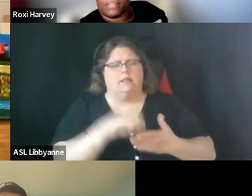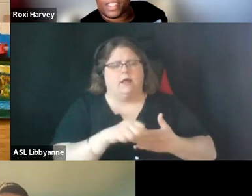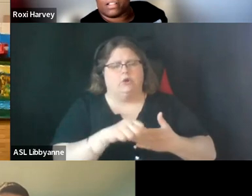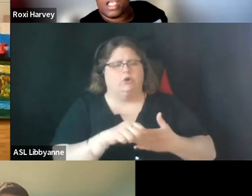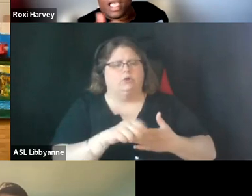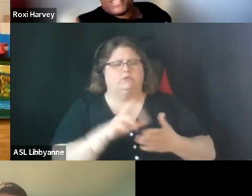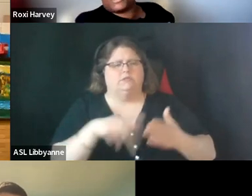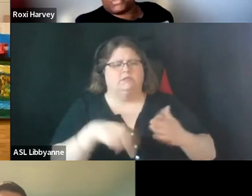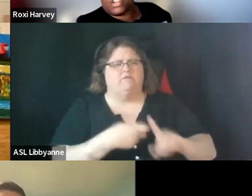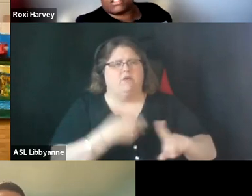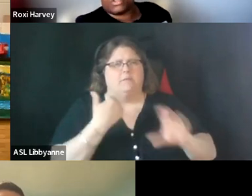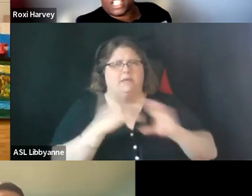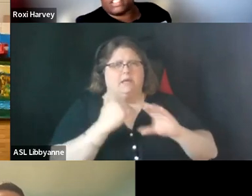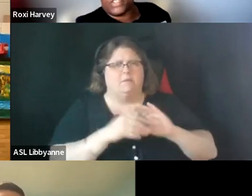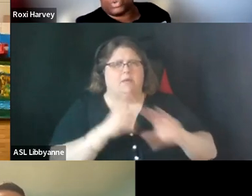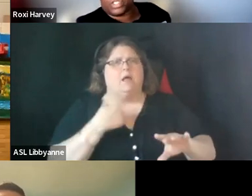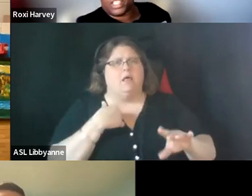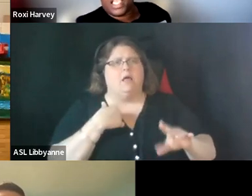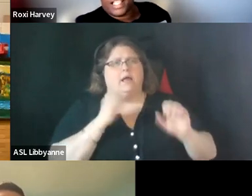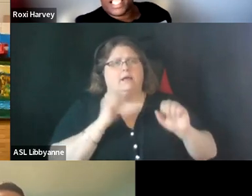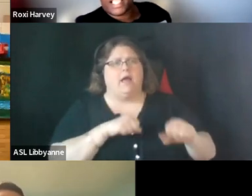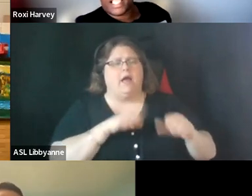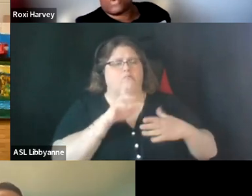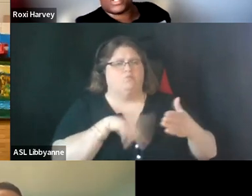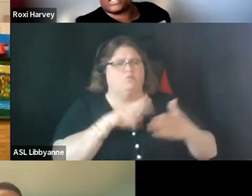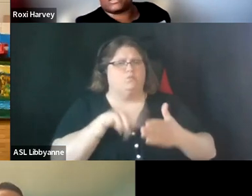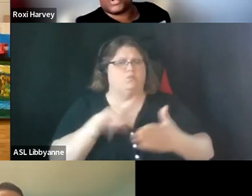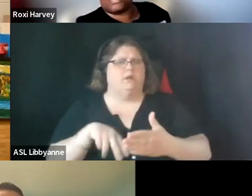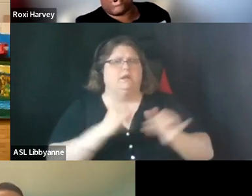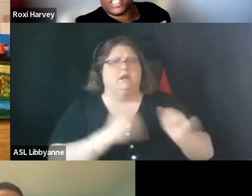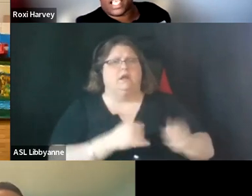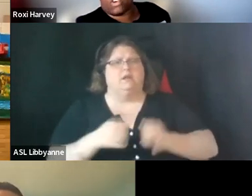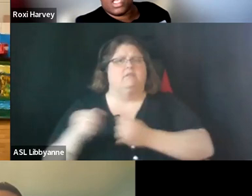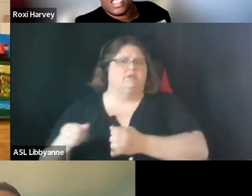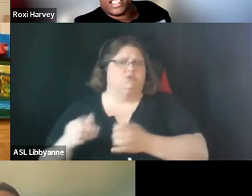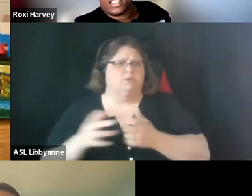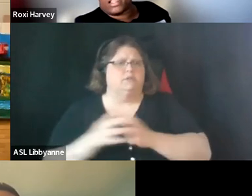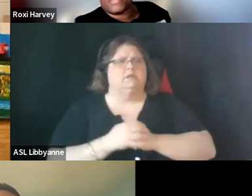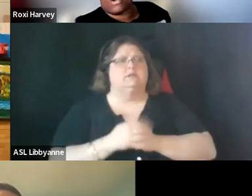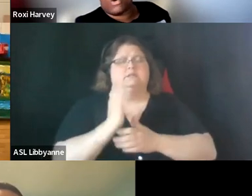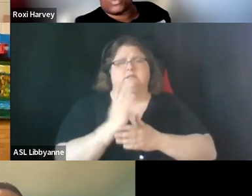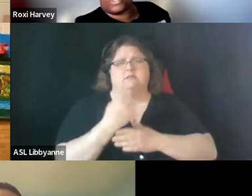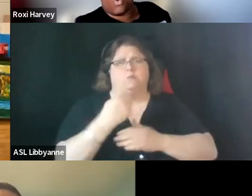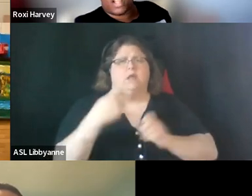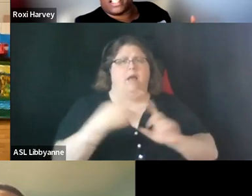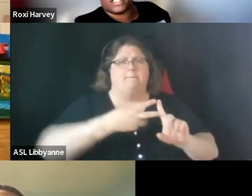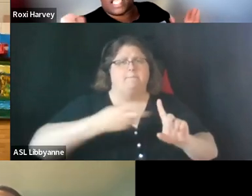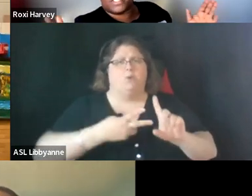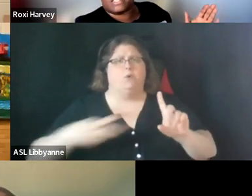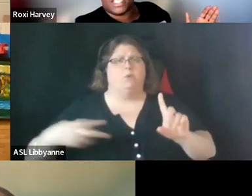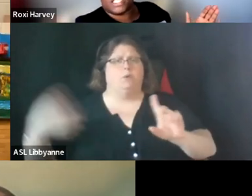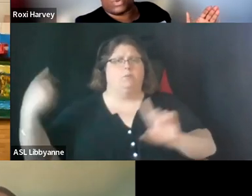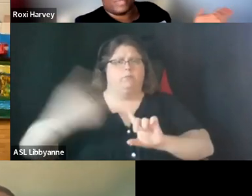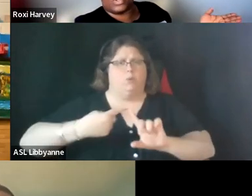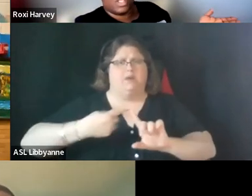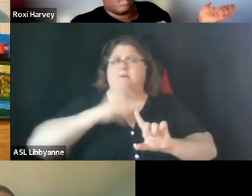came in through the email i'm able to read all of those individually and technically someone could pull points out and i'm not going with the quantity because